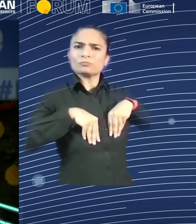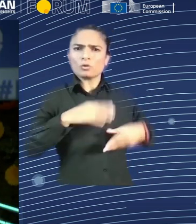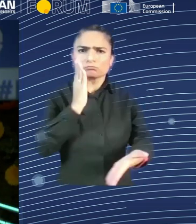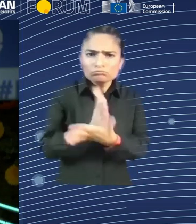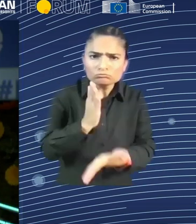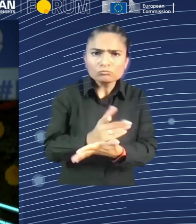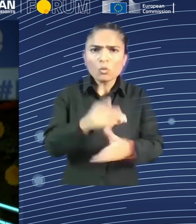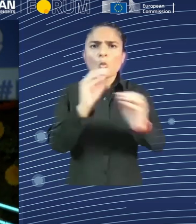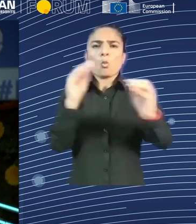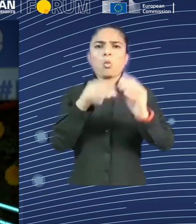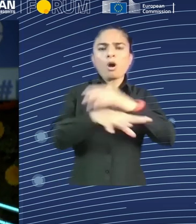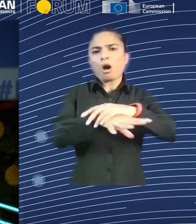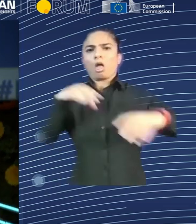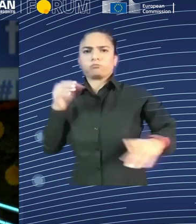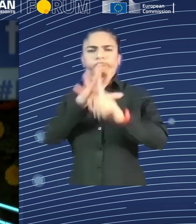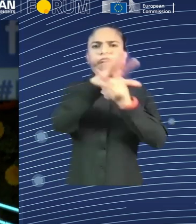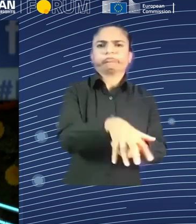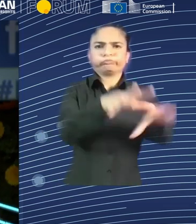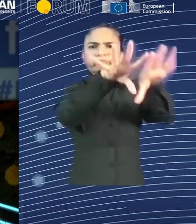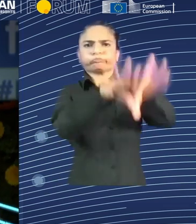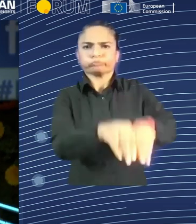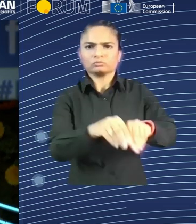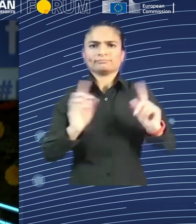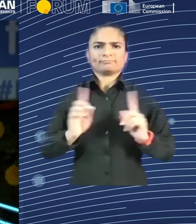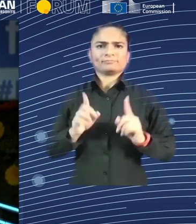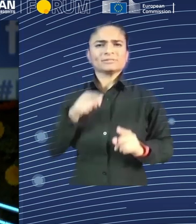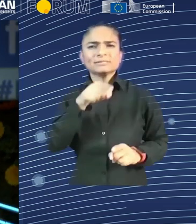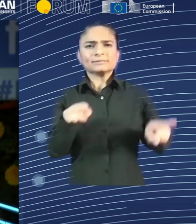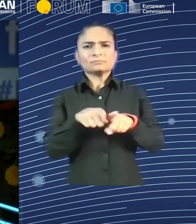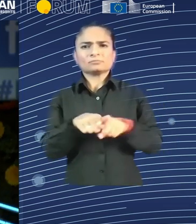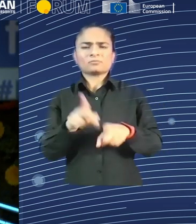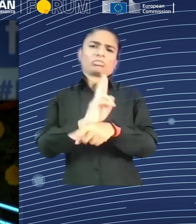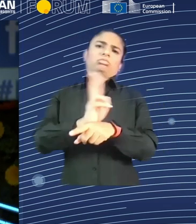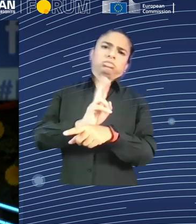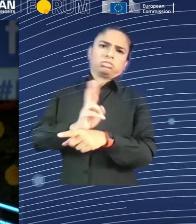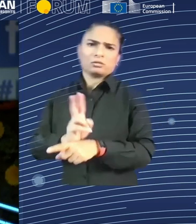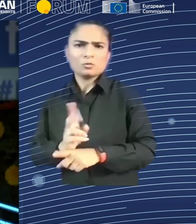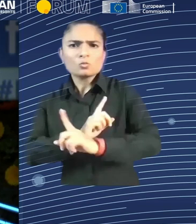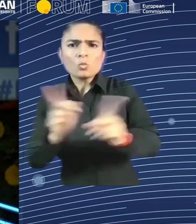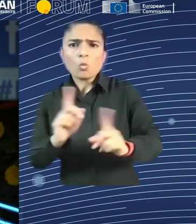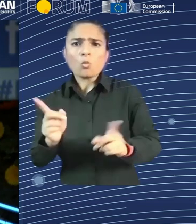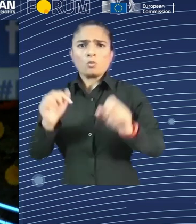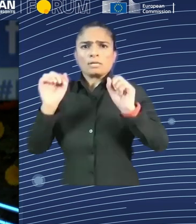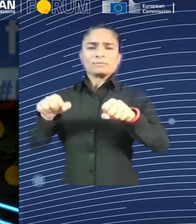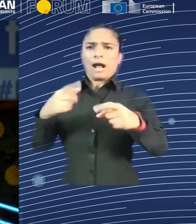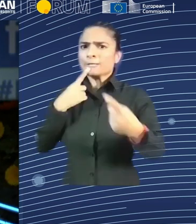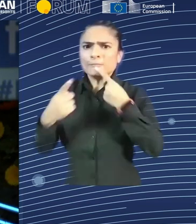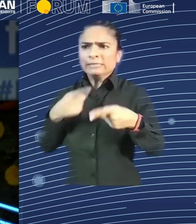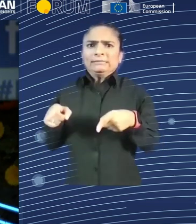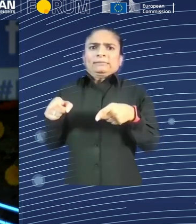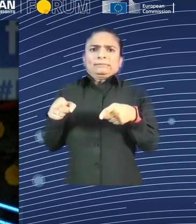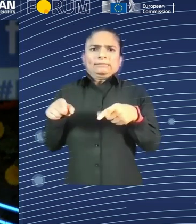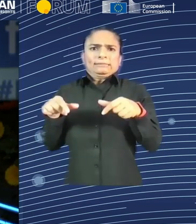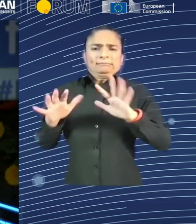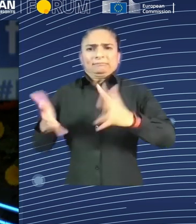for that is indeed the young generation, the young entrepreneurs, and incentivizing the young, providing mentorship and creative safety